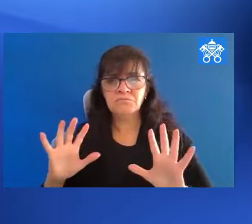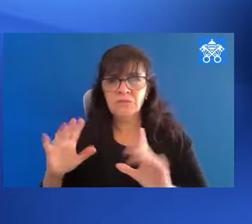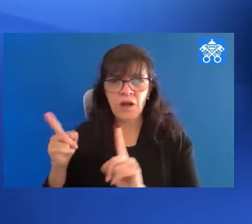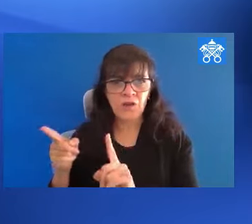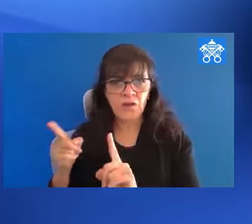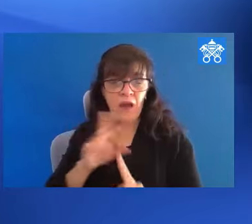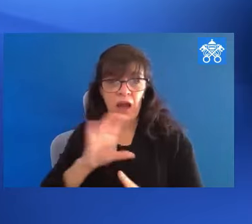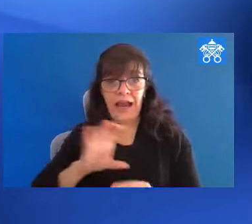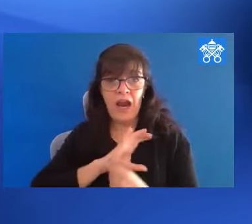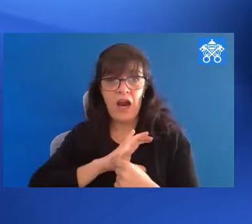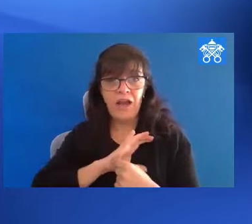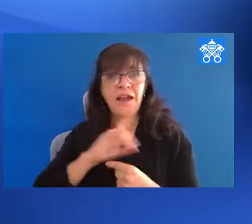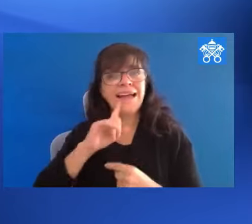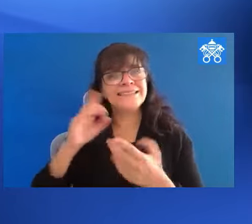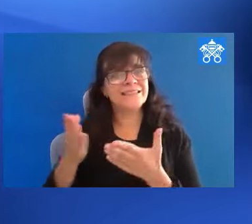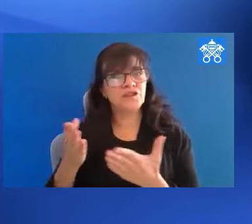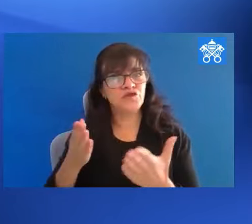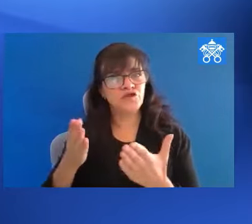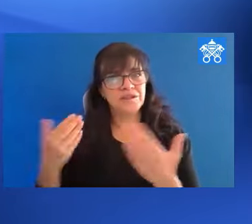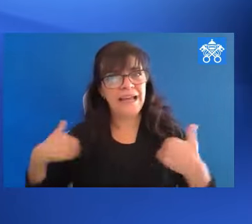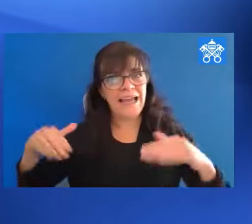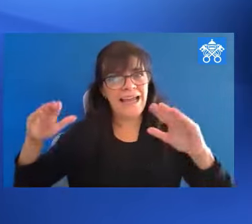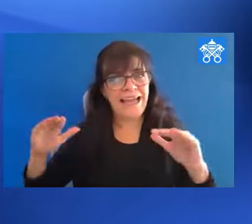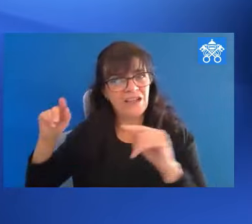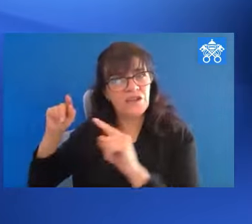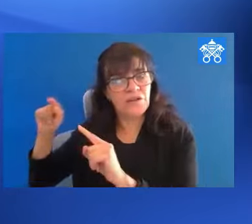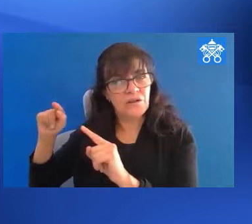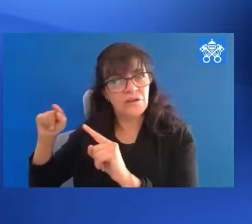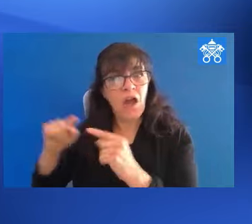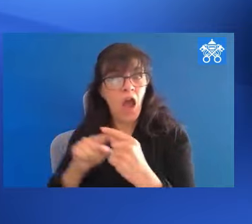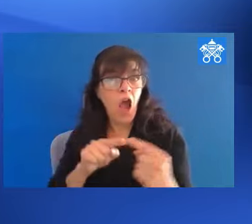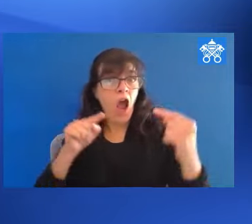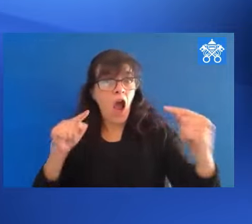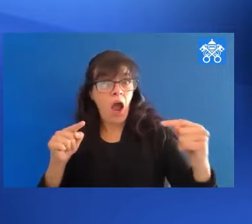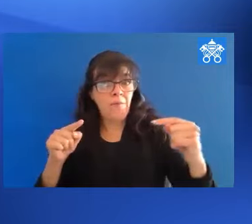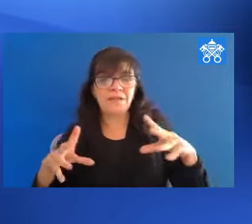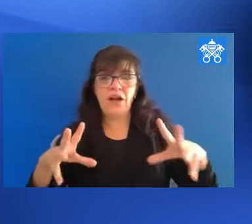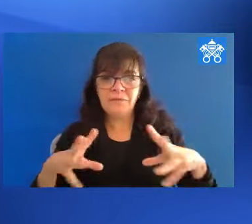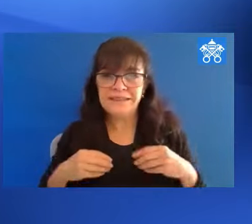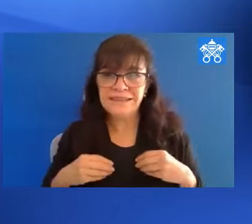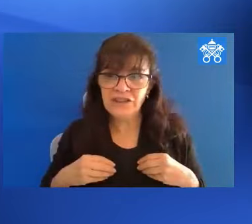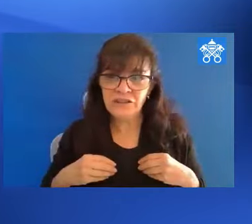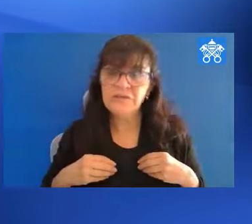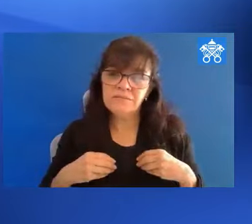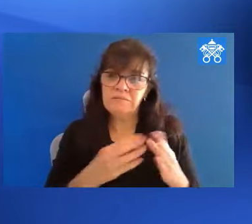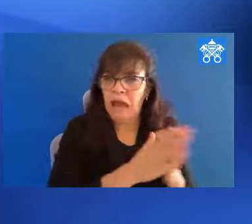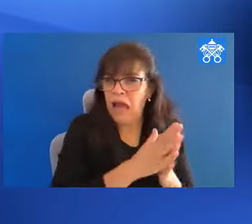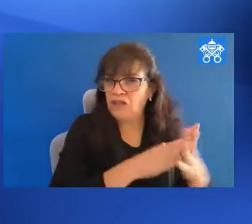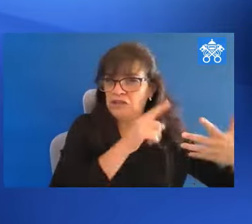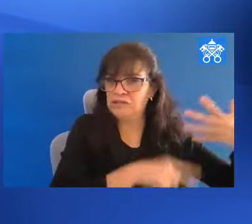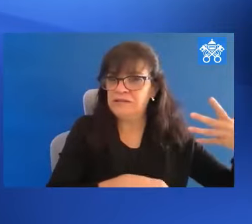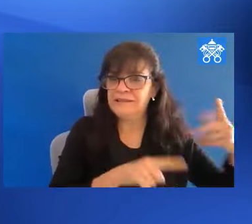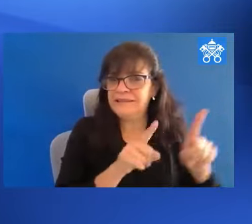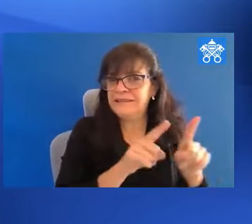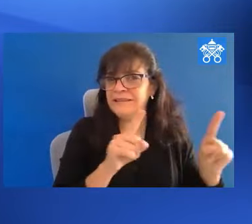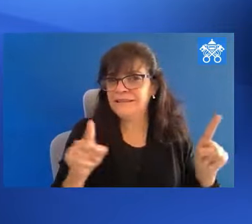characteristic, according to the Gospel, is service, the exact opposite of possession, typical of the passions we